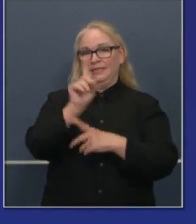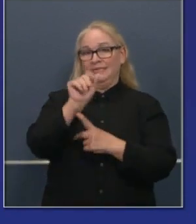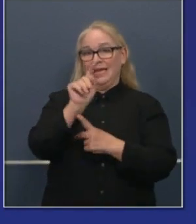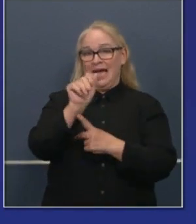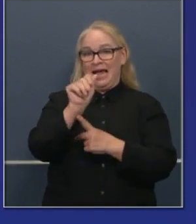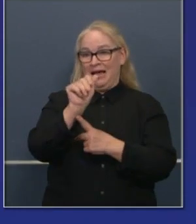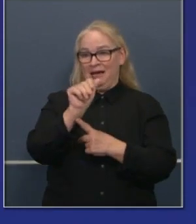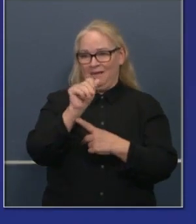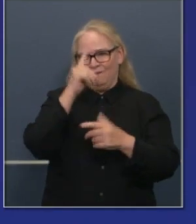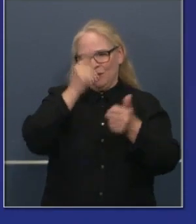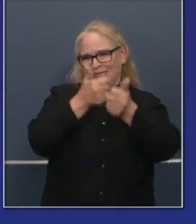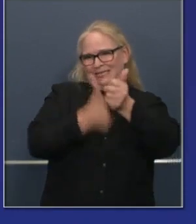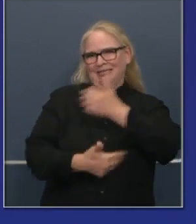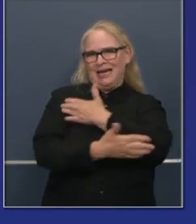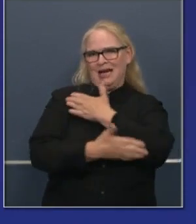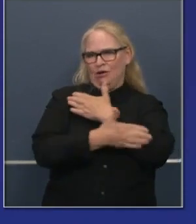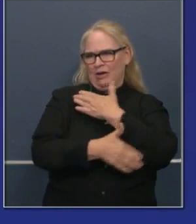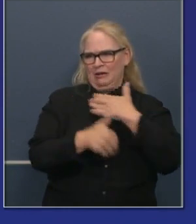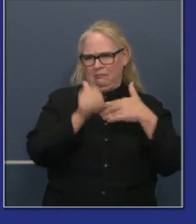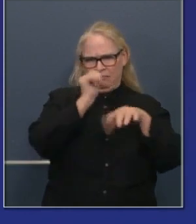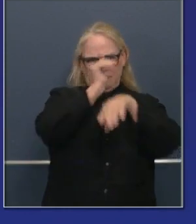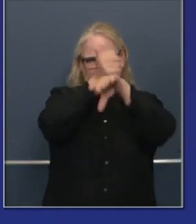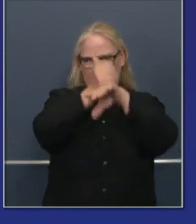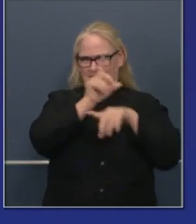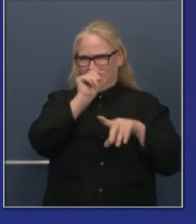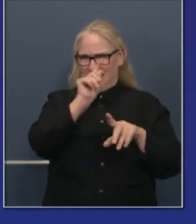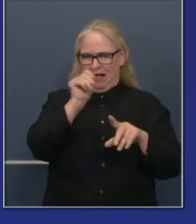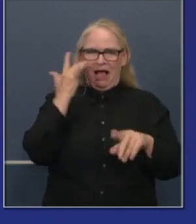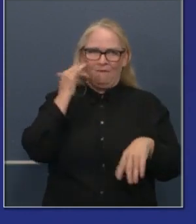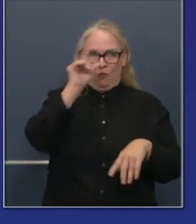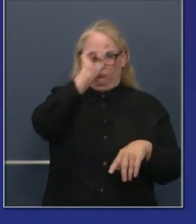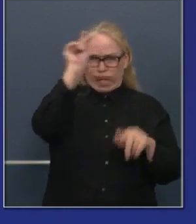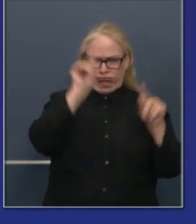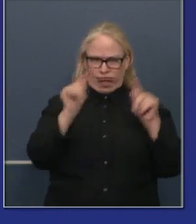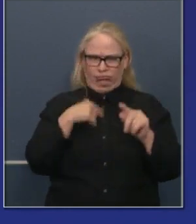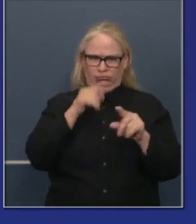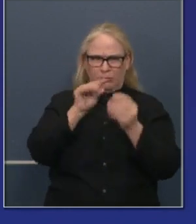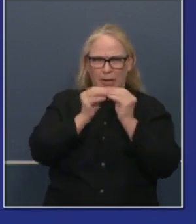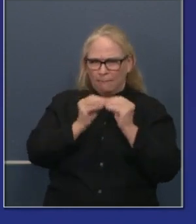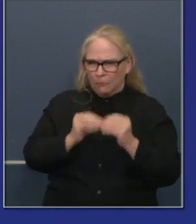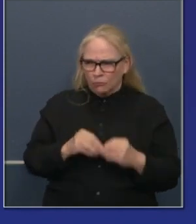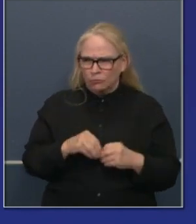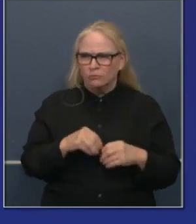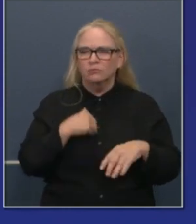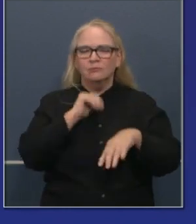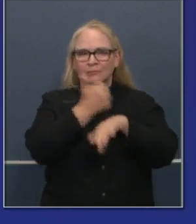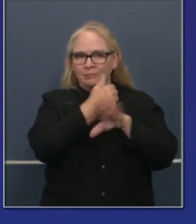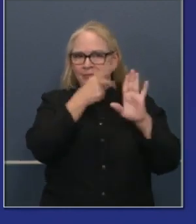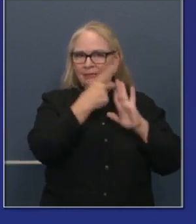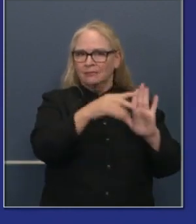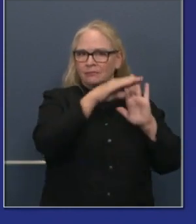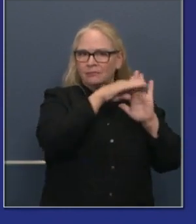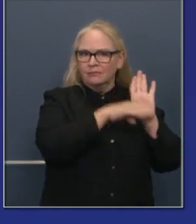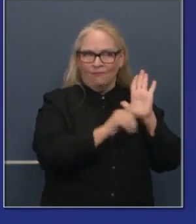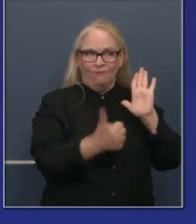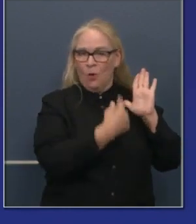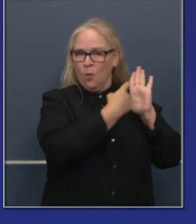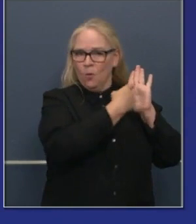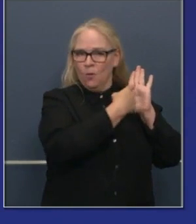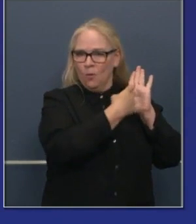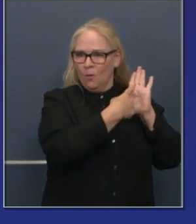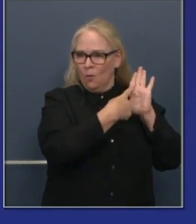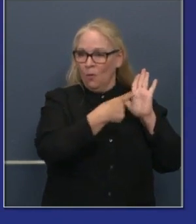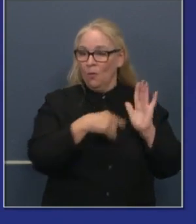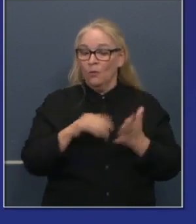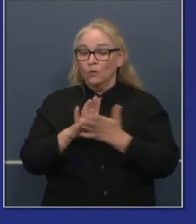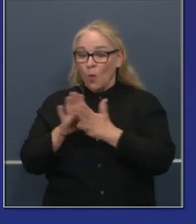all throughout the state of California, we are now putting forth guidelines that say schools can physically open for in-person